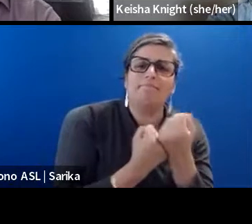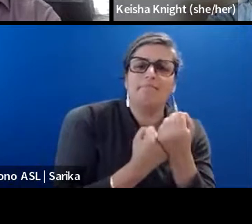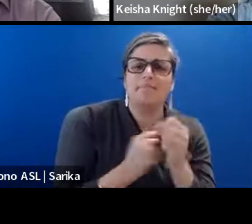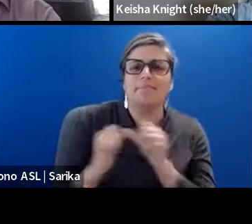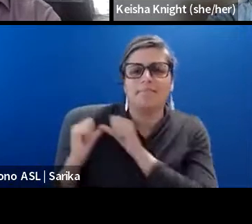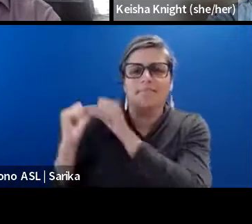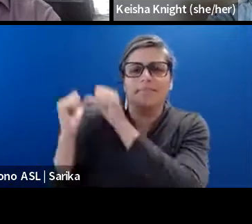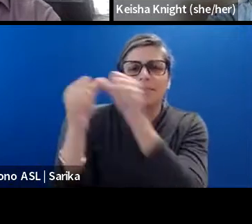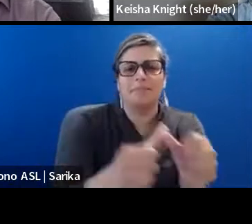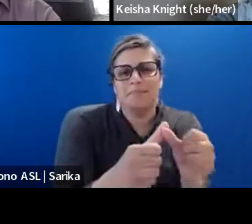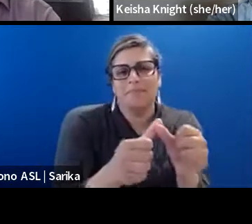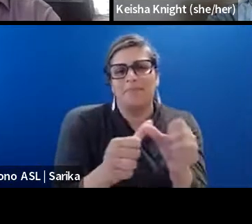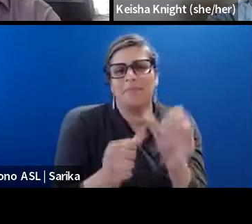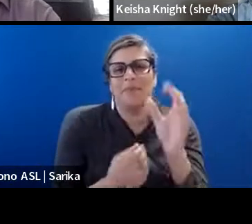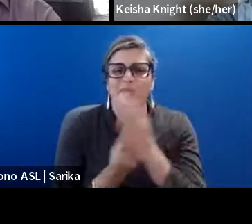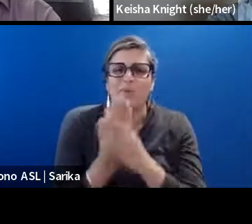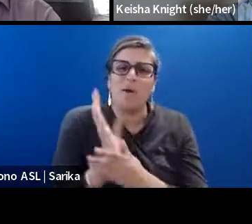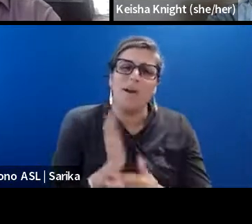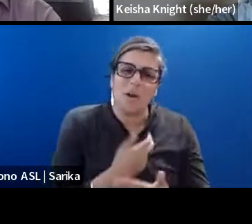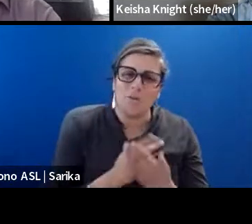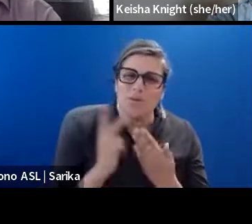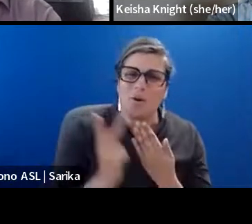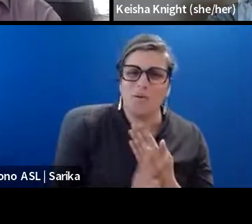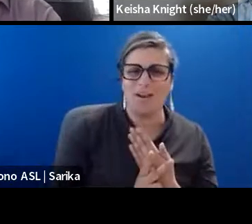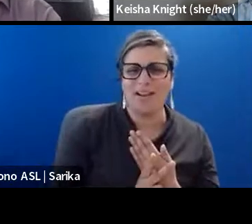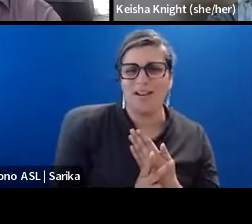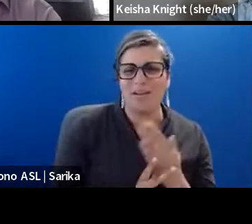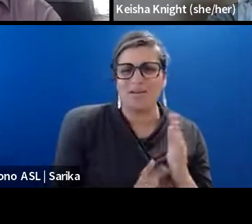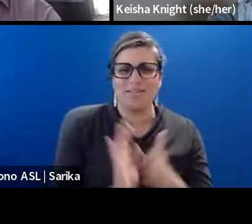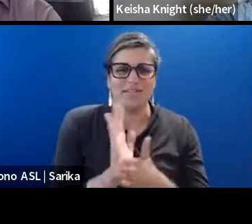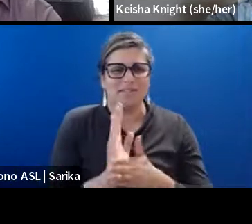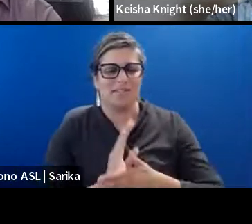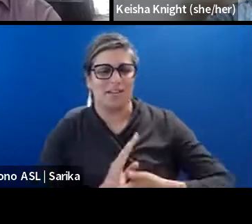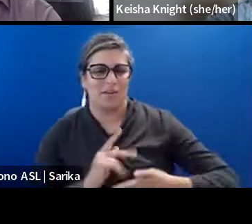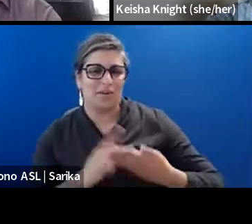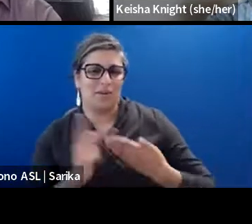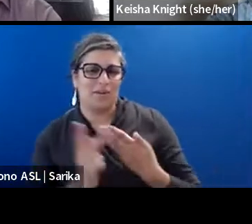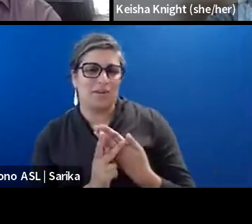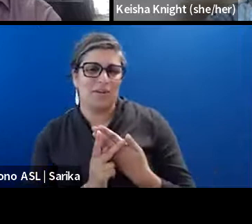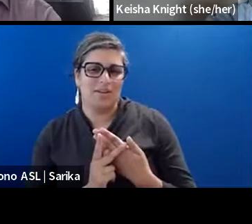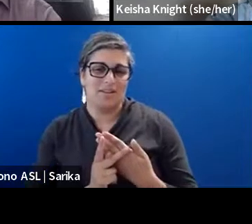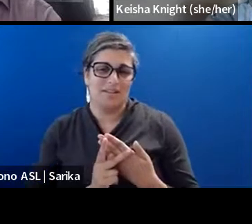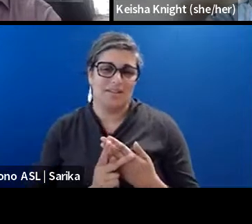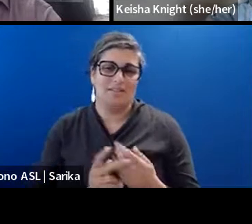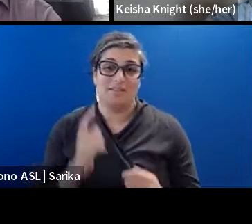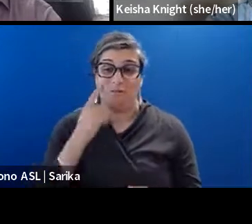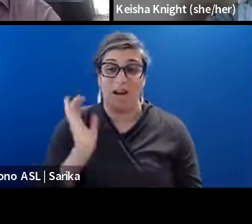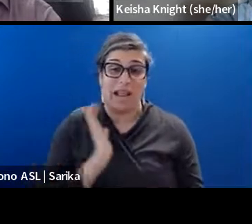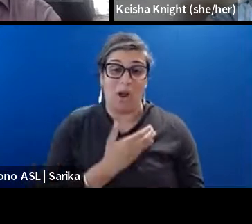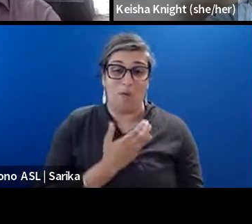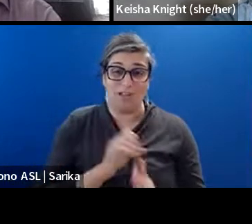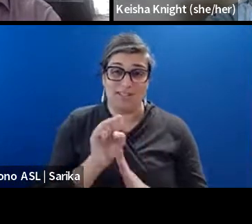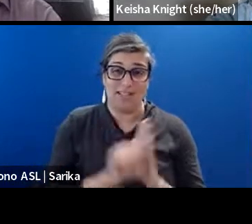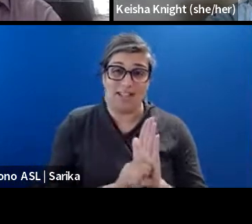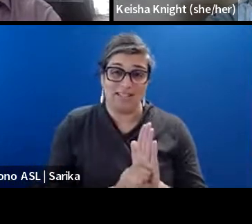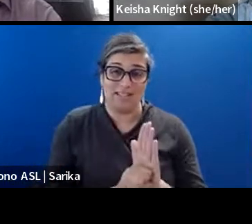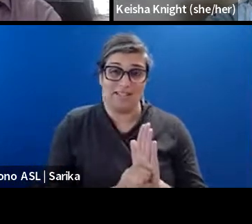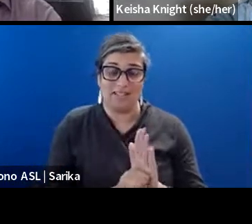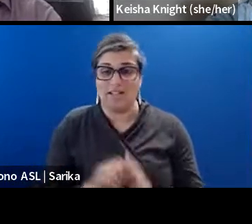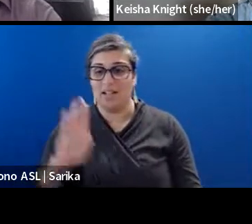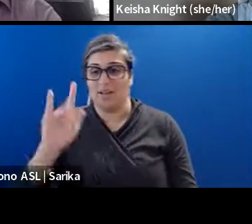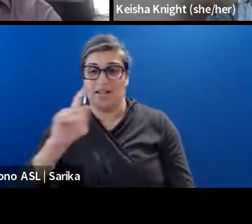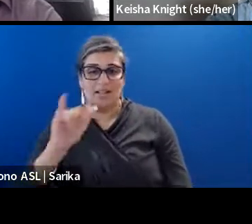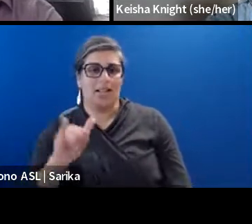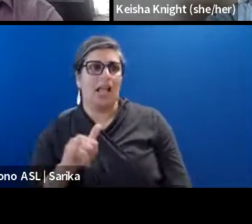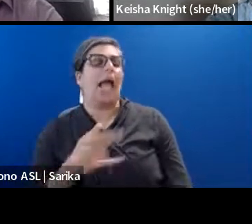continue, you know, growing our programs and, uh, film productions in our respective states. Yeah. And one last plug for